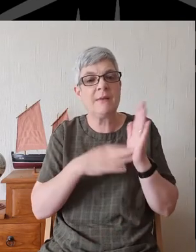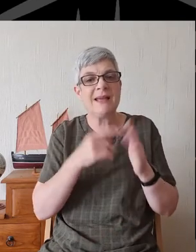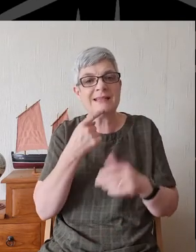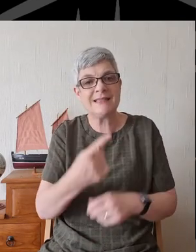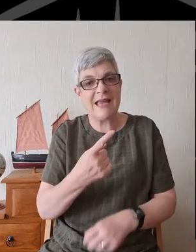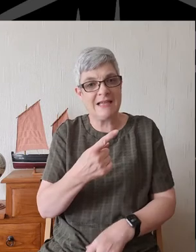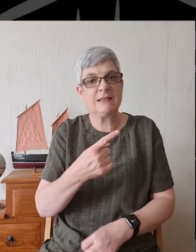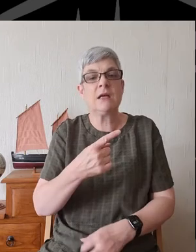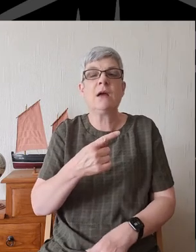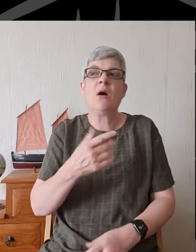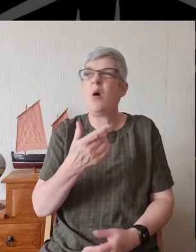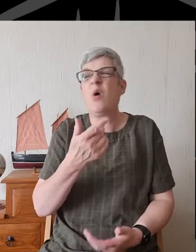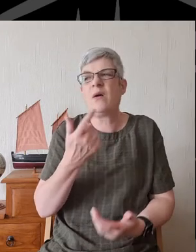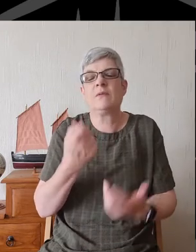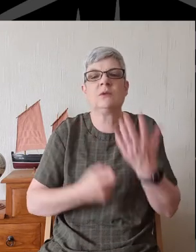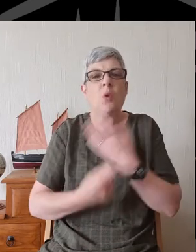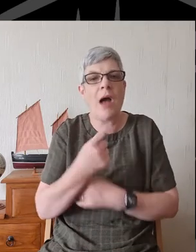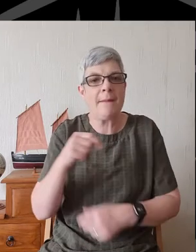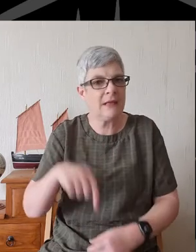don't worry, that will never happen here.